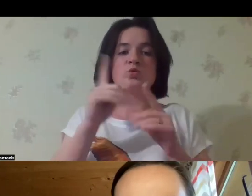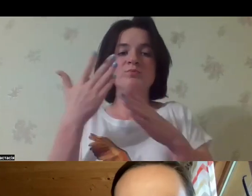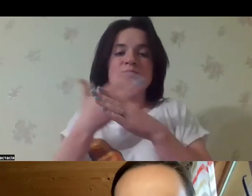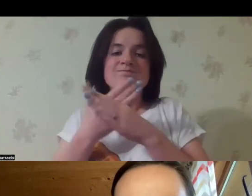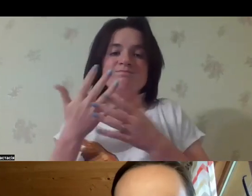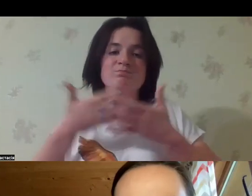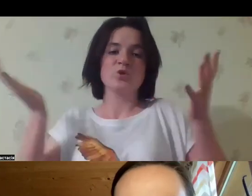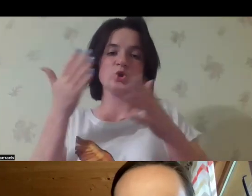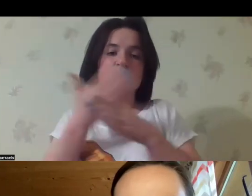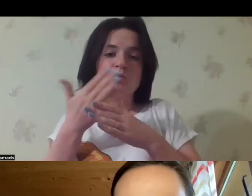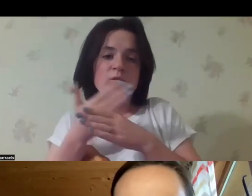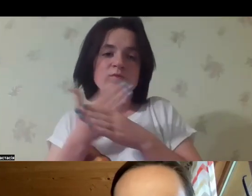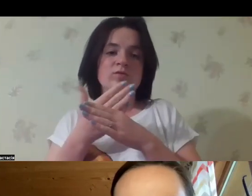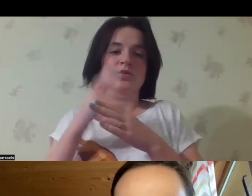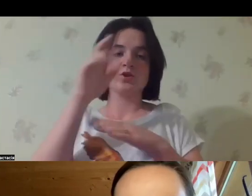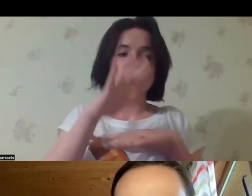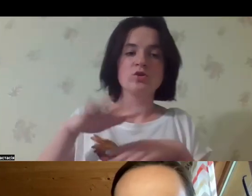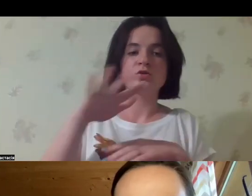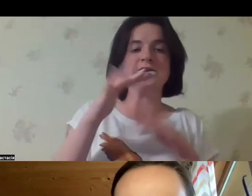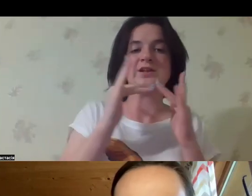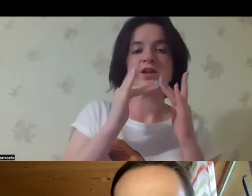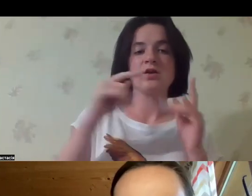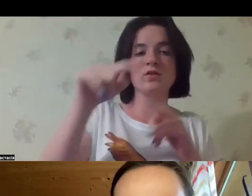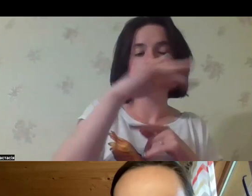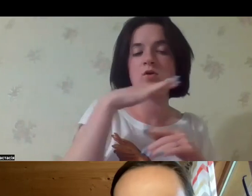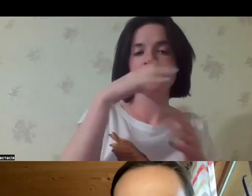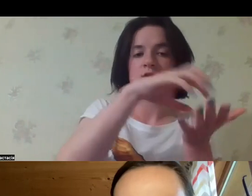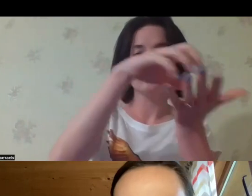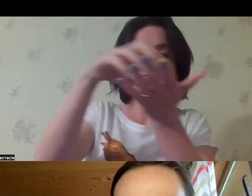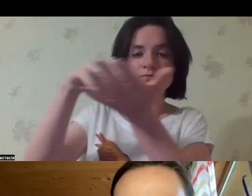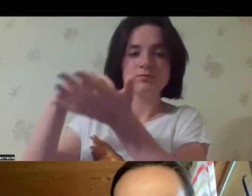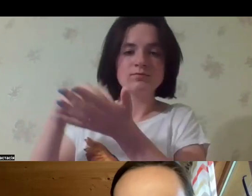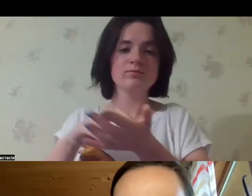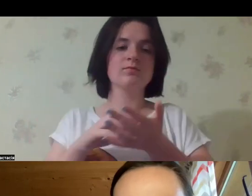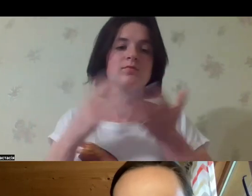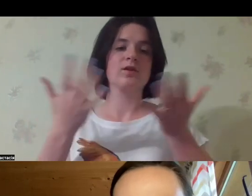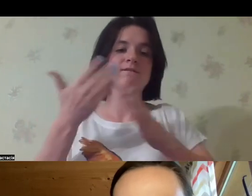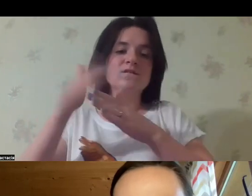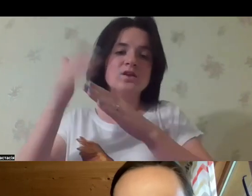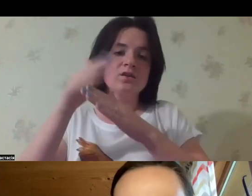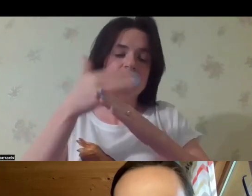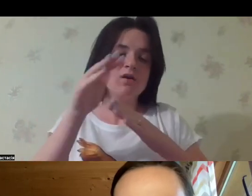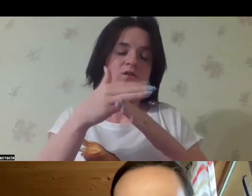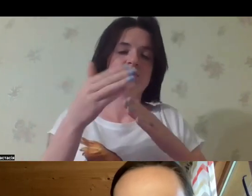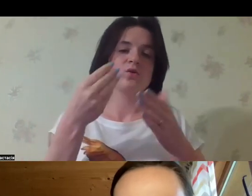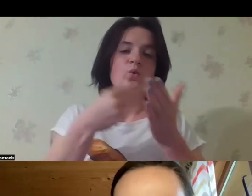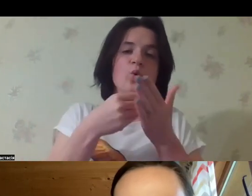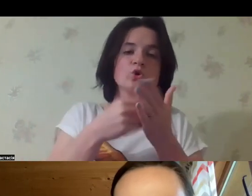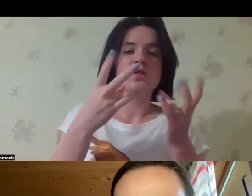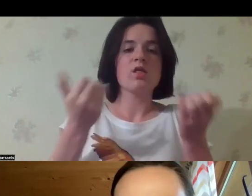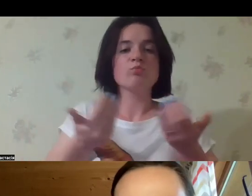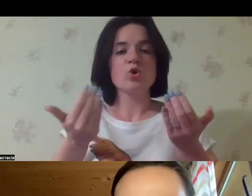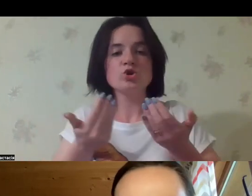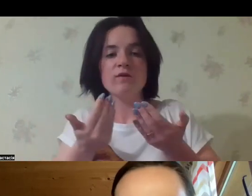amount. So I wish they could help more. So the government doesn't need to allocate millions of